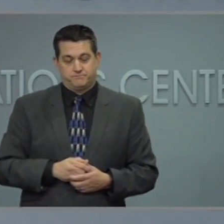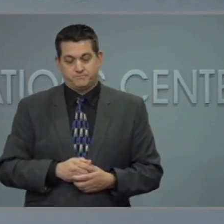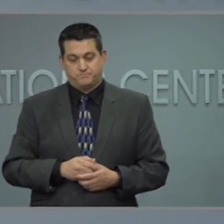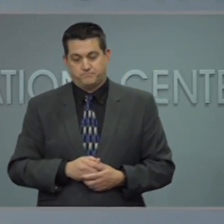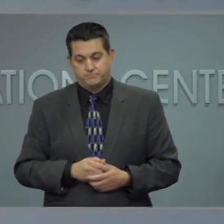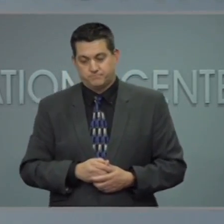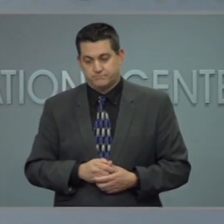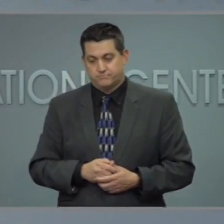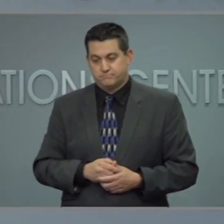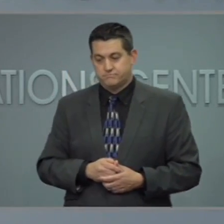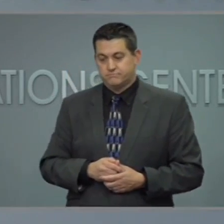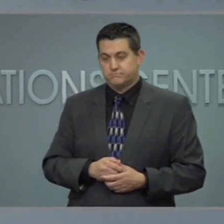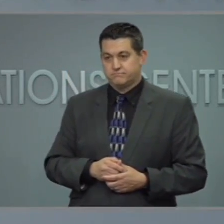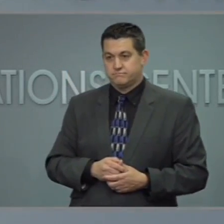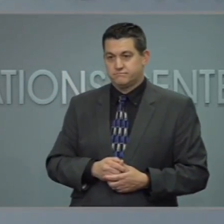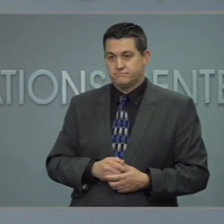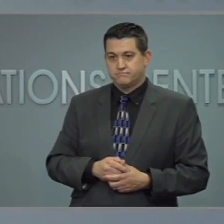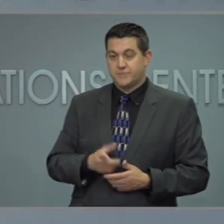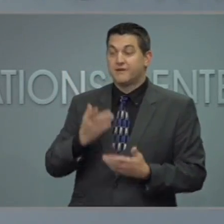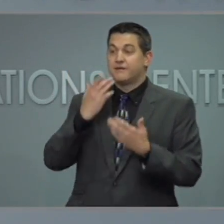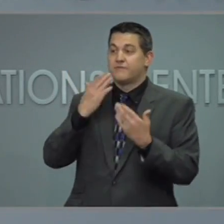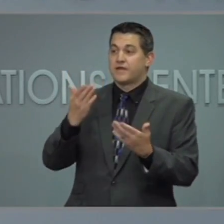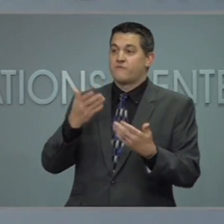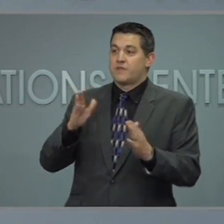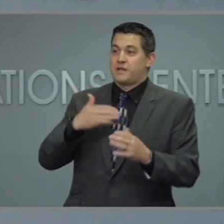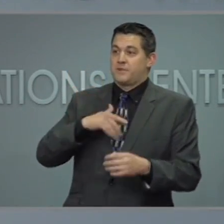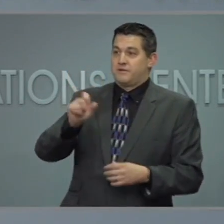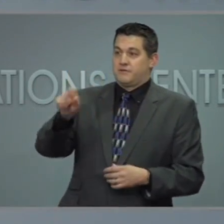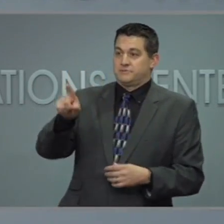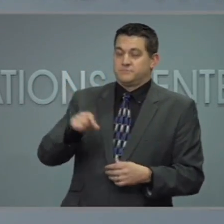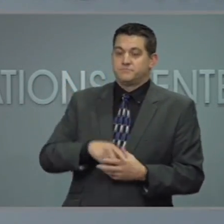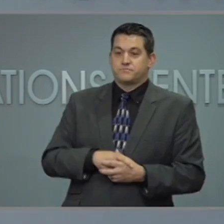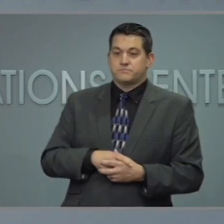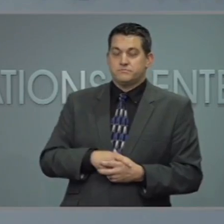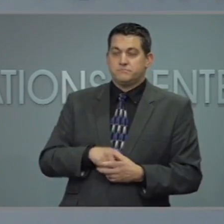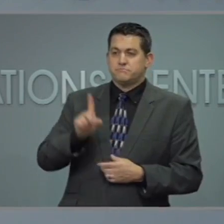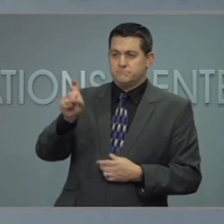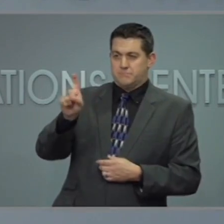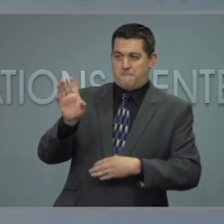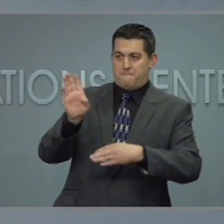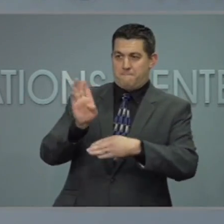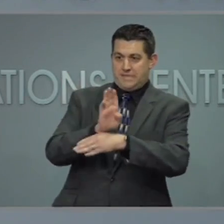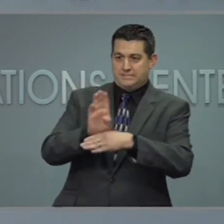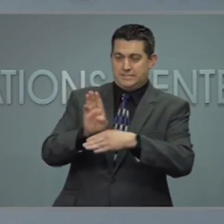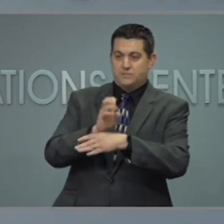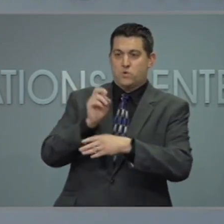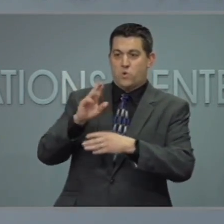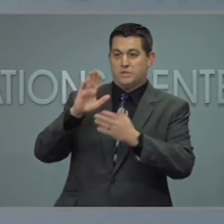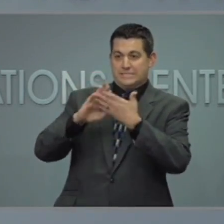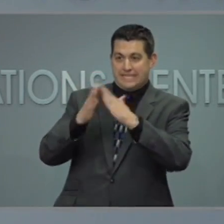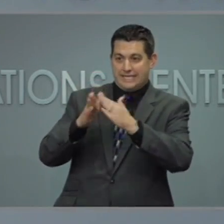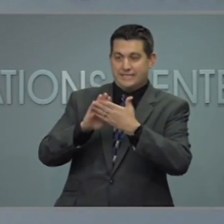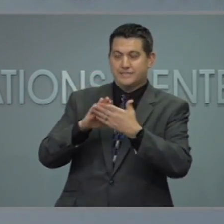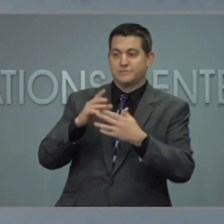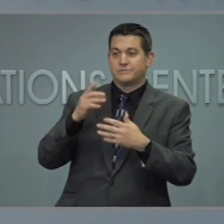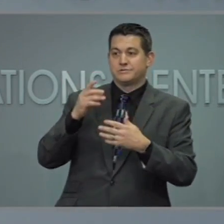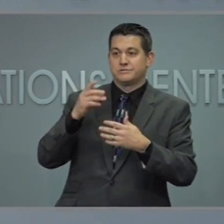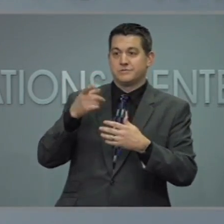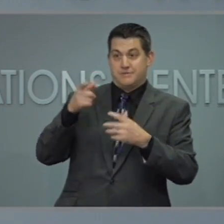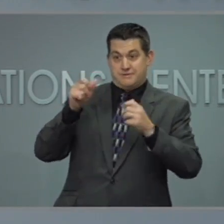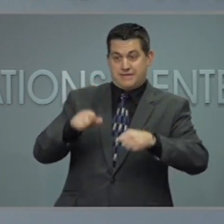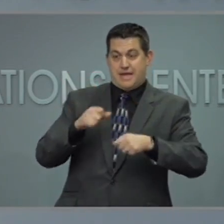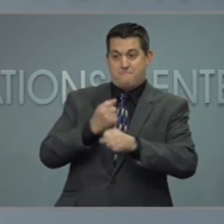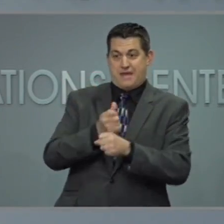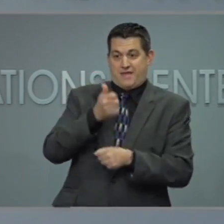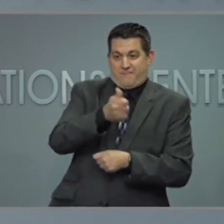Thanks for letting me ask questions. Will businesses or municipalities or cities be